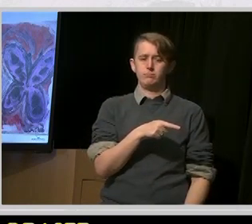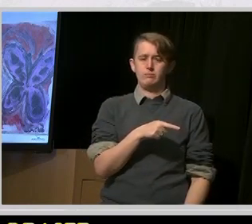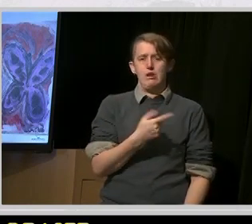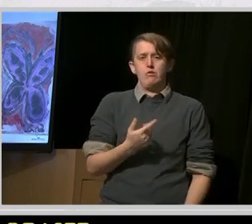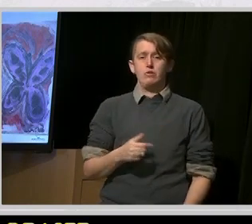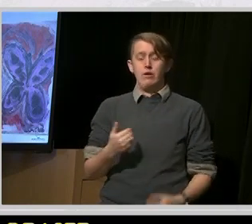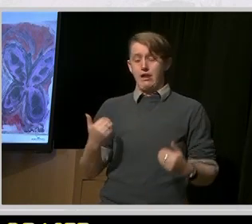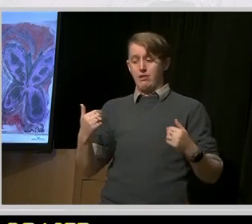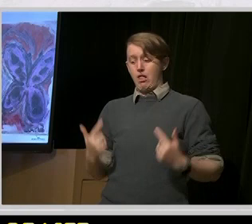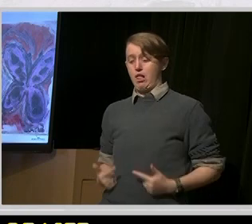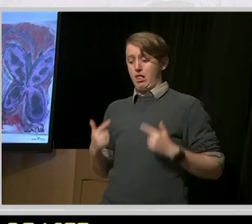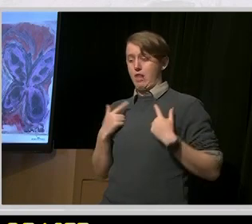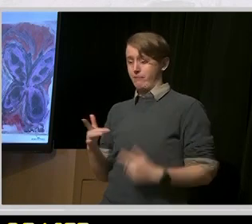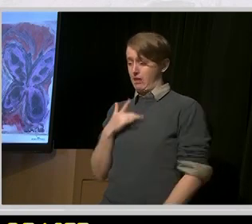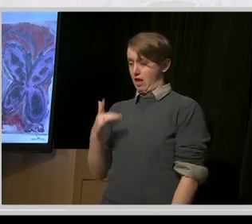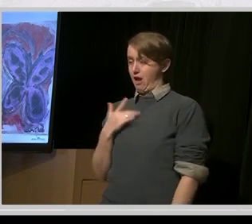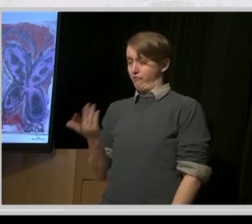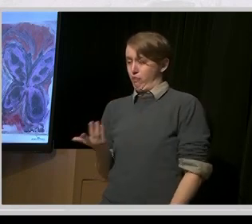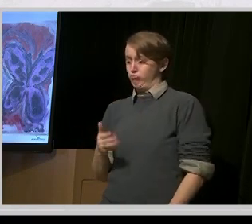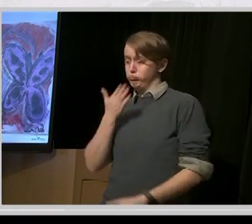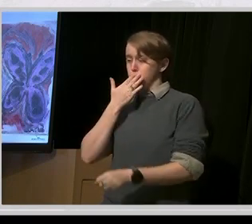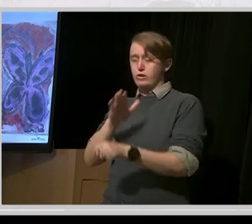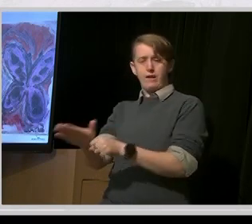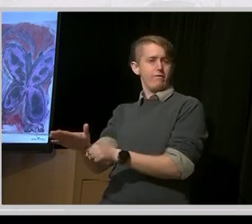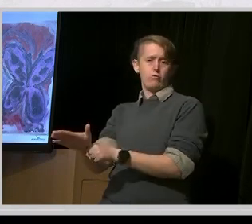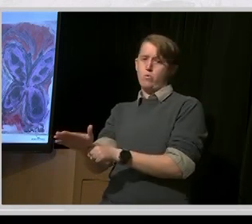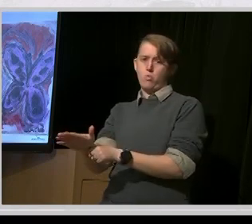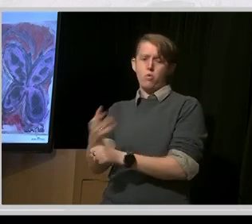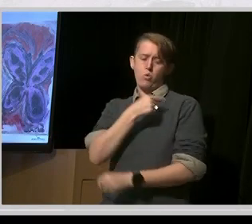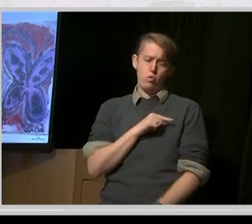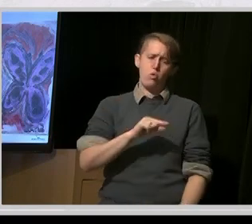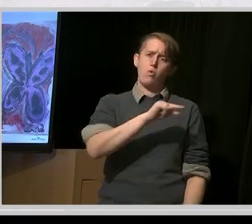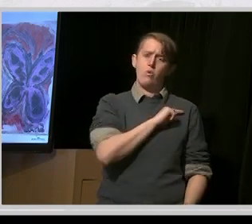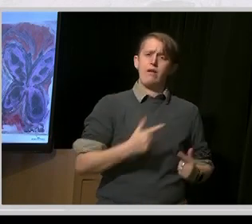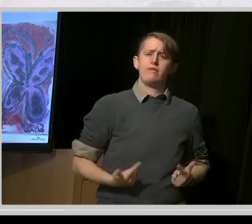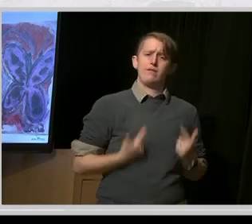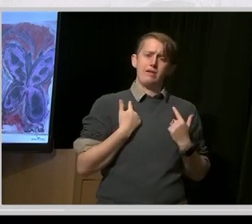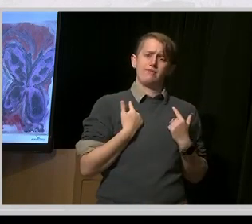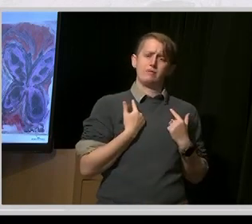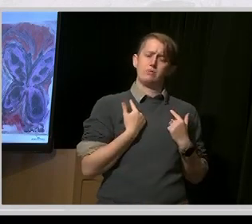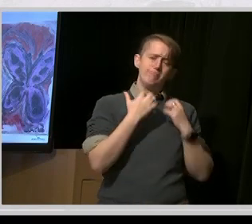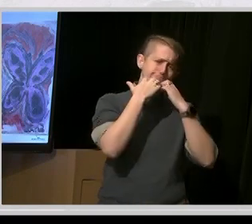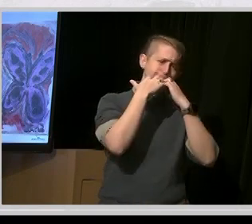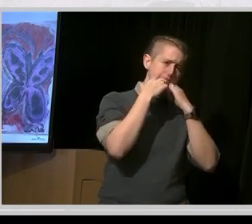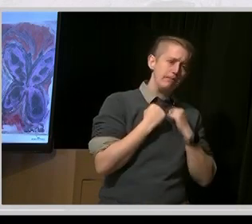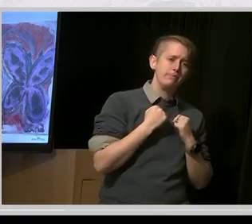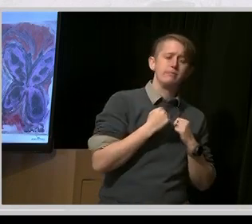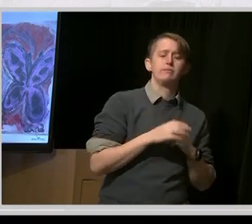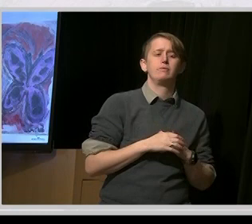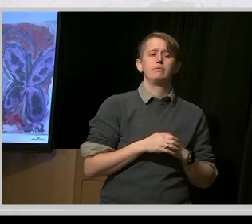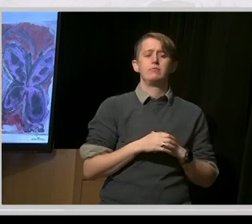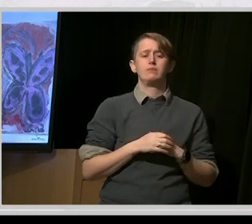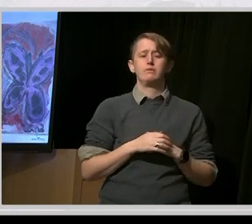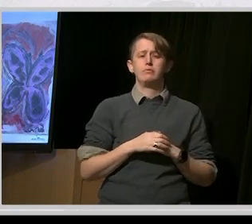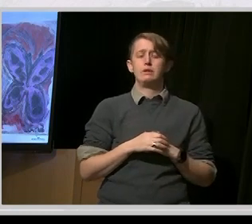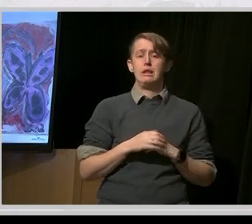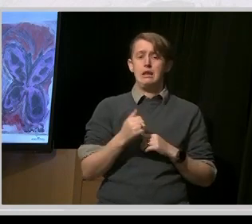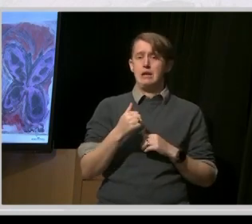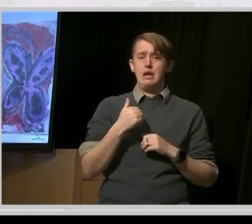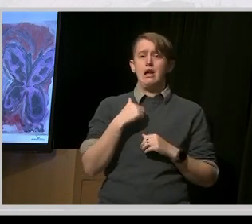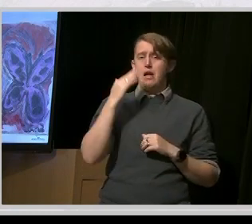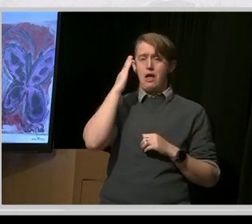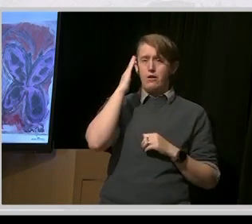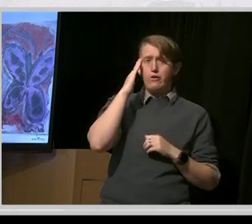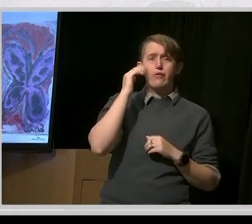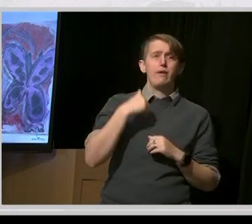quality of life. I know what it's like not to be able to leave my apartment because I don't have the